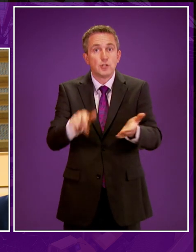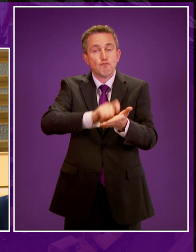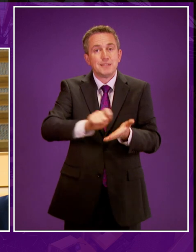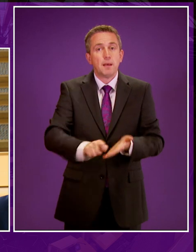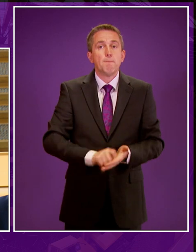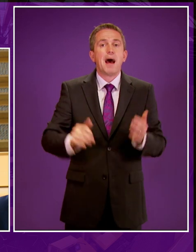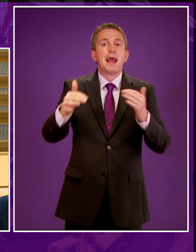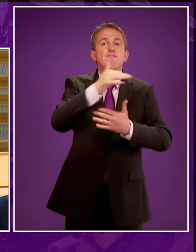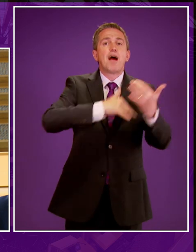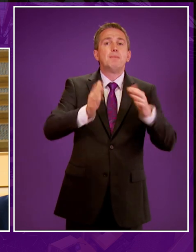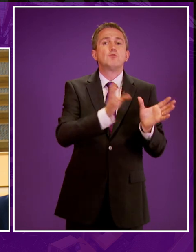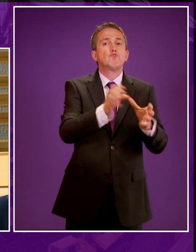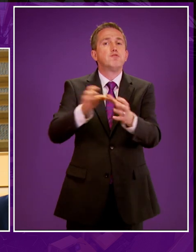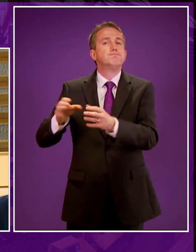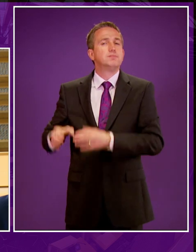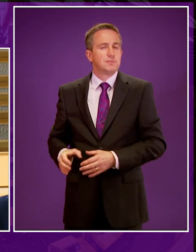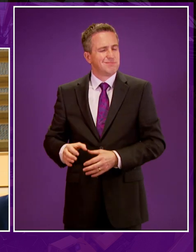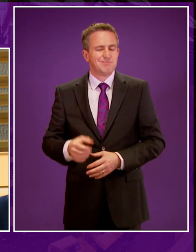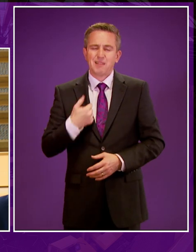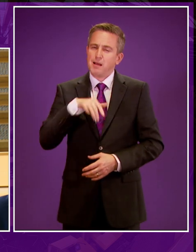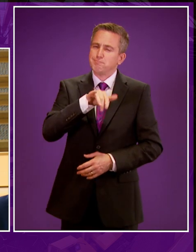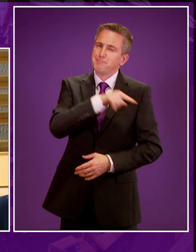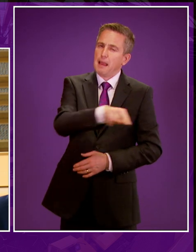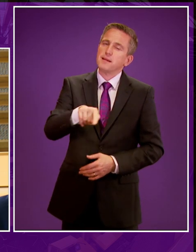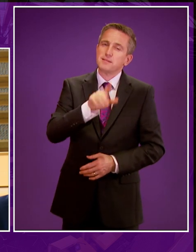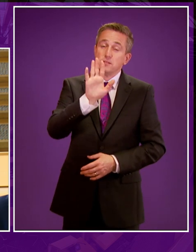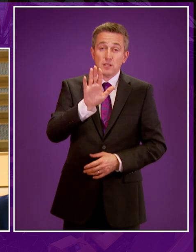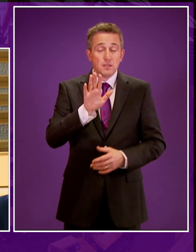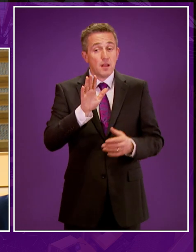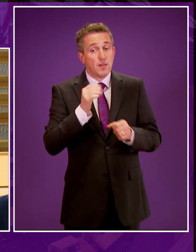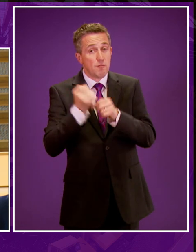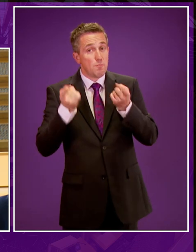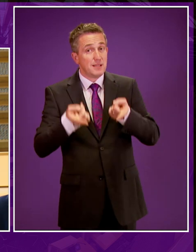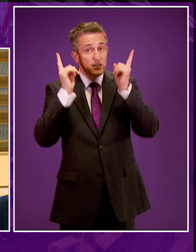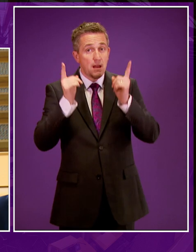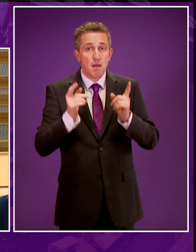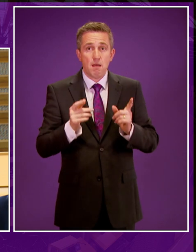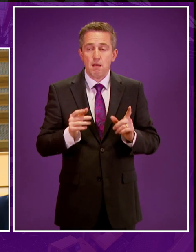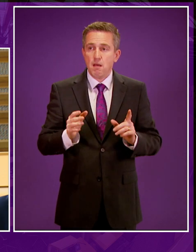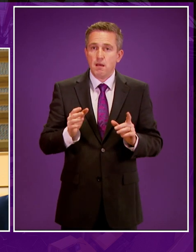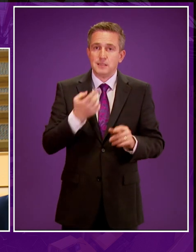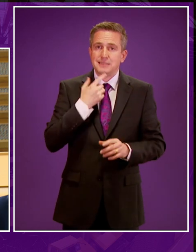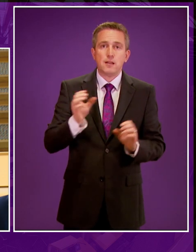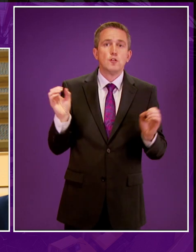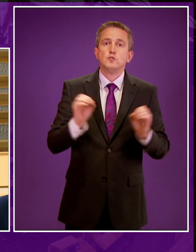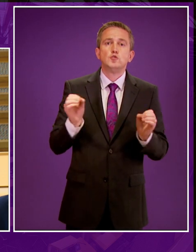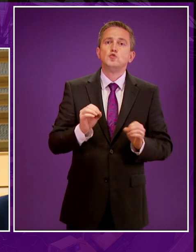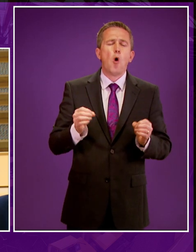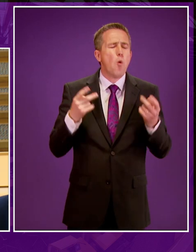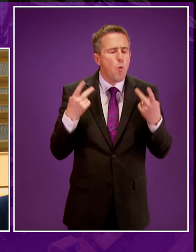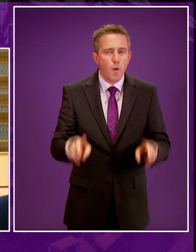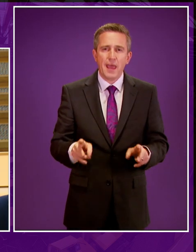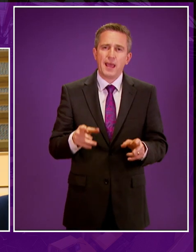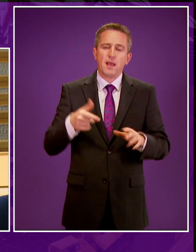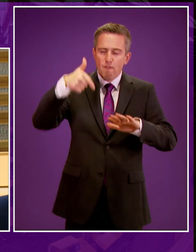environmental groups. And this led the minister to tell us in his statement that there was, and I quote, no social license to allow fracking to